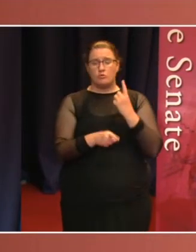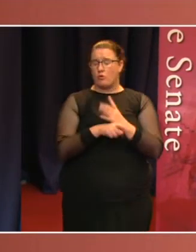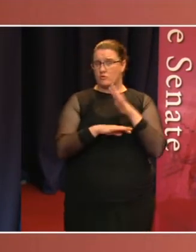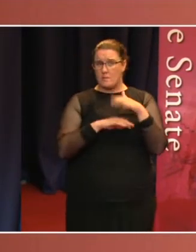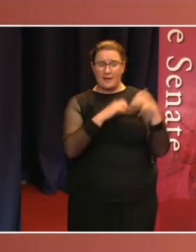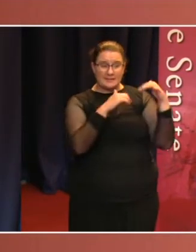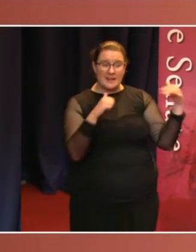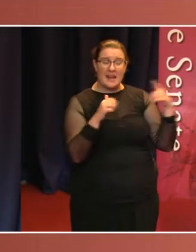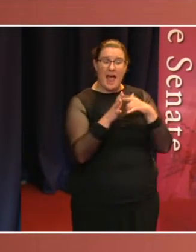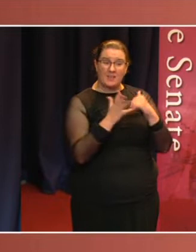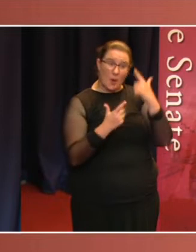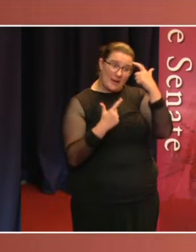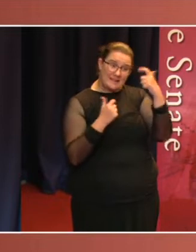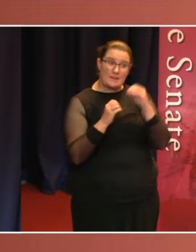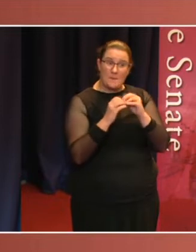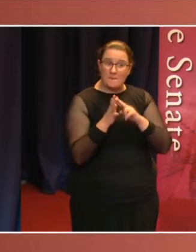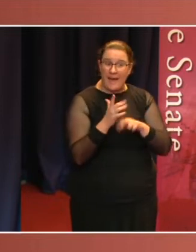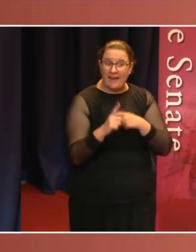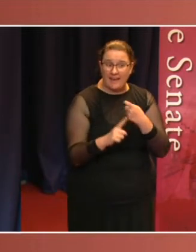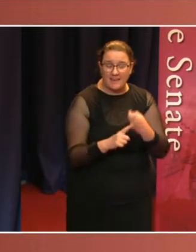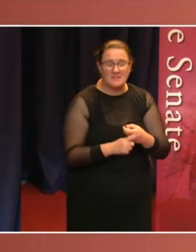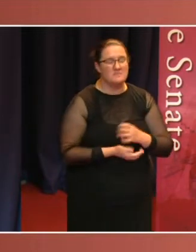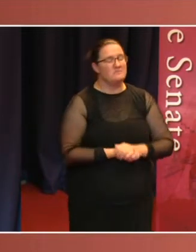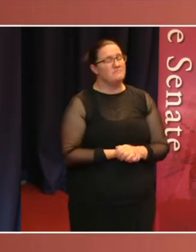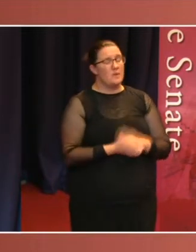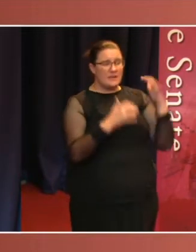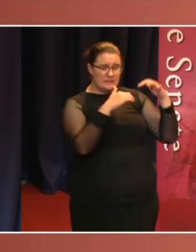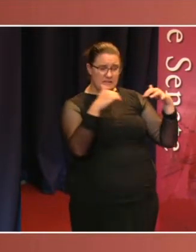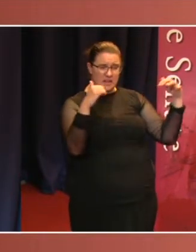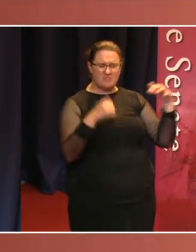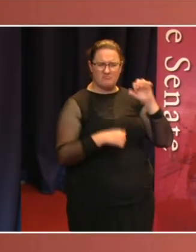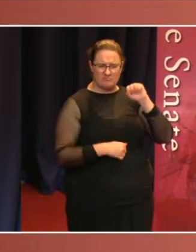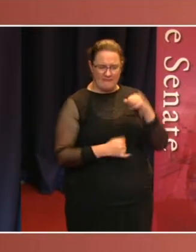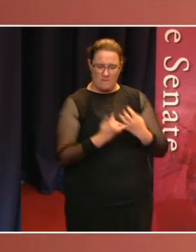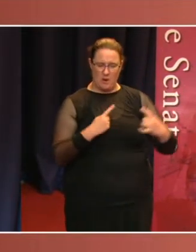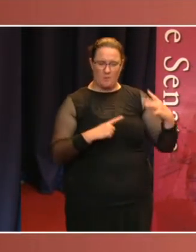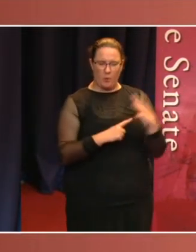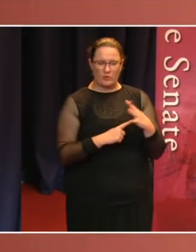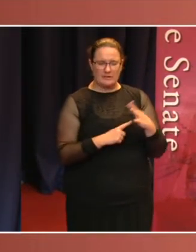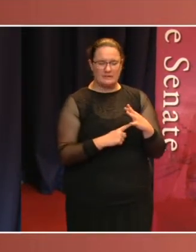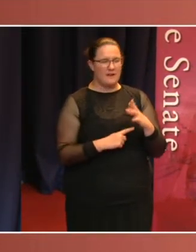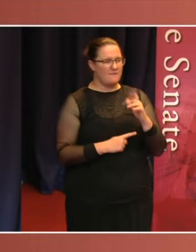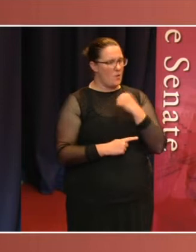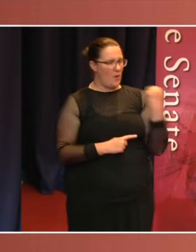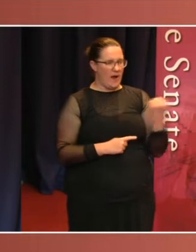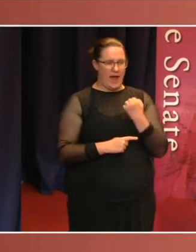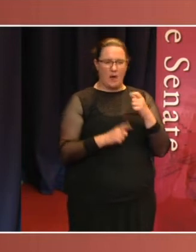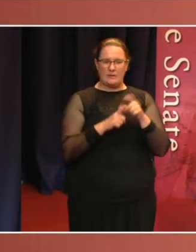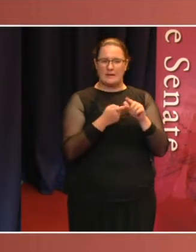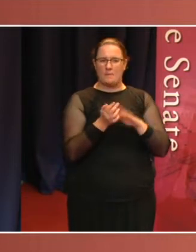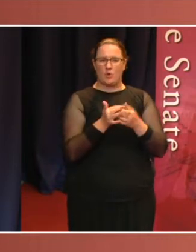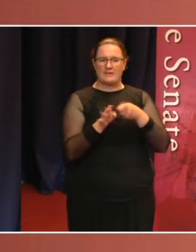that the Senate is forming that are absolutely key to our democracy and key to a flourishing democracy